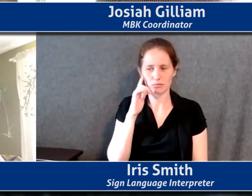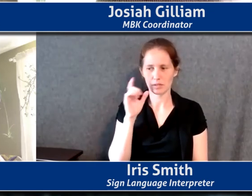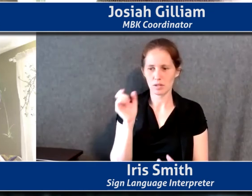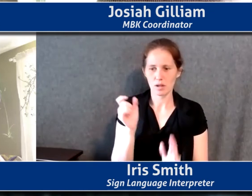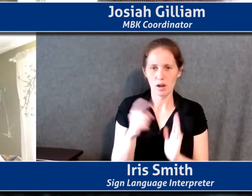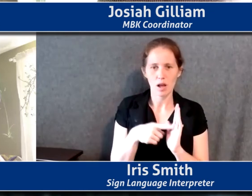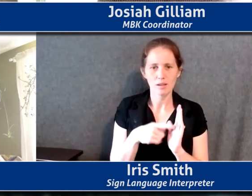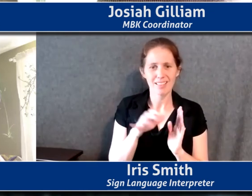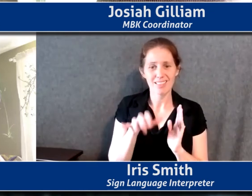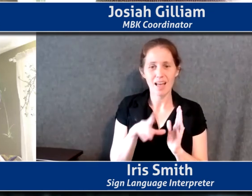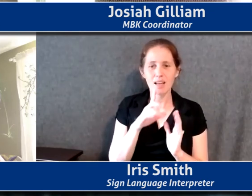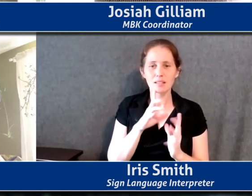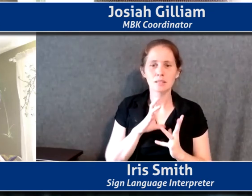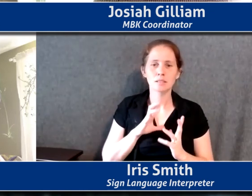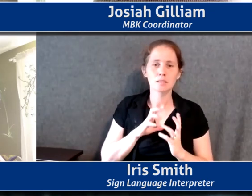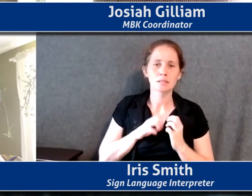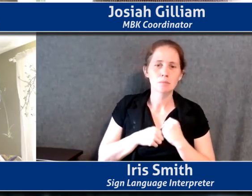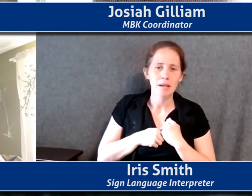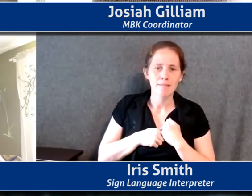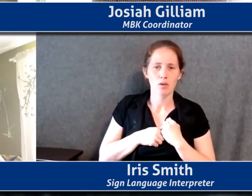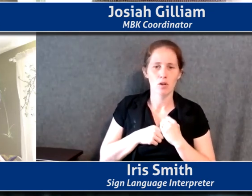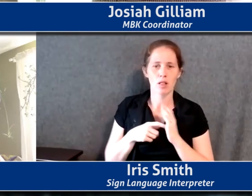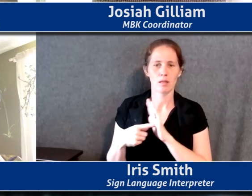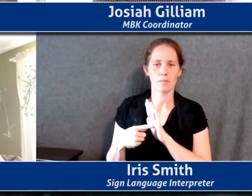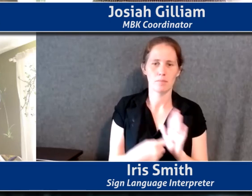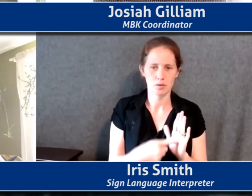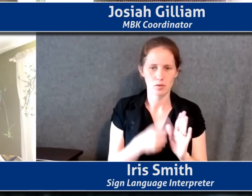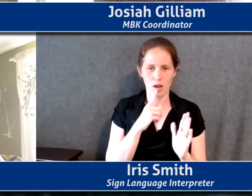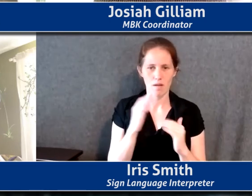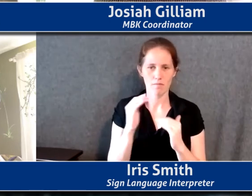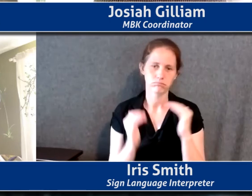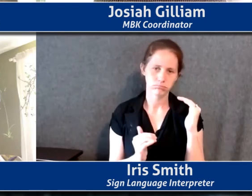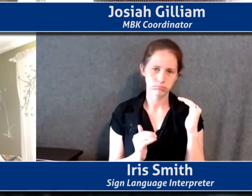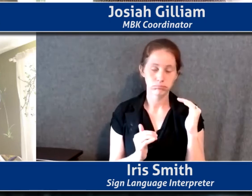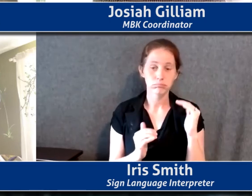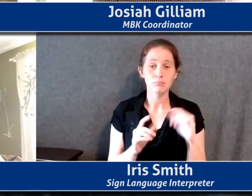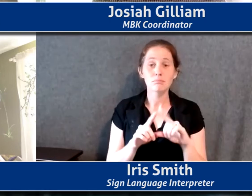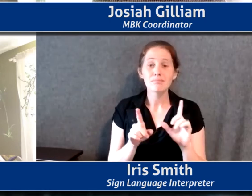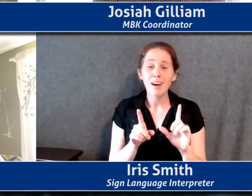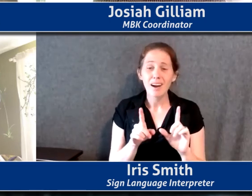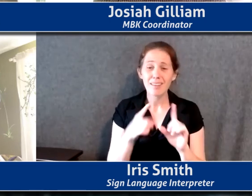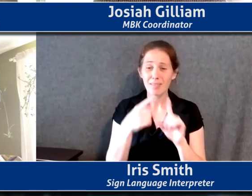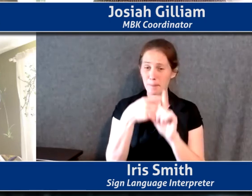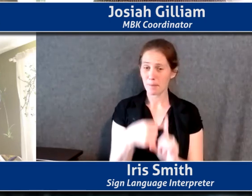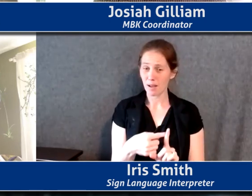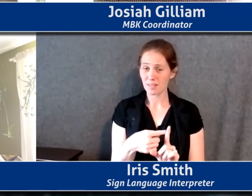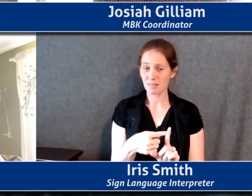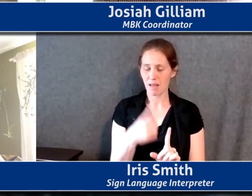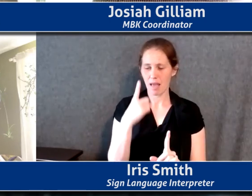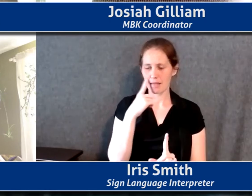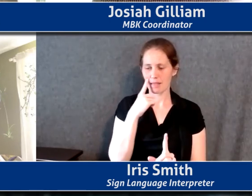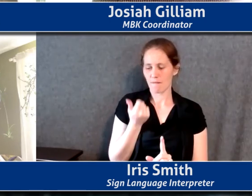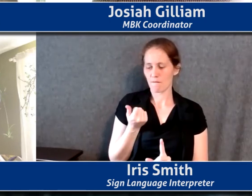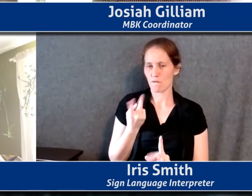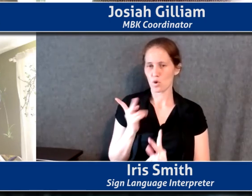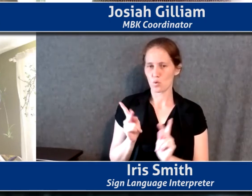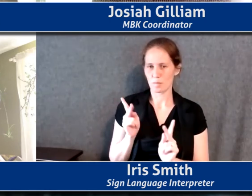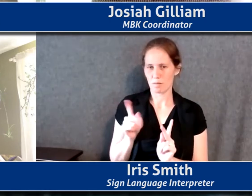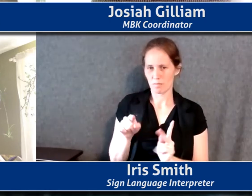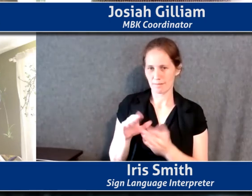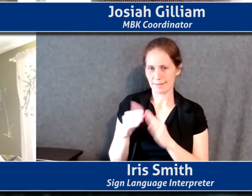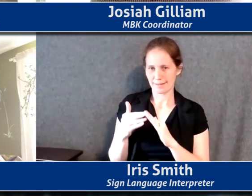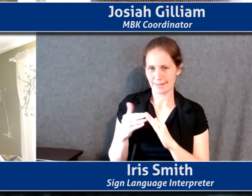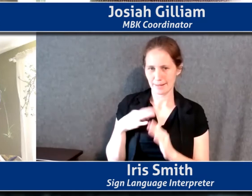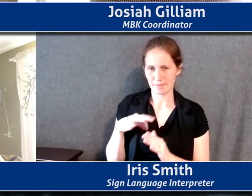very painful, um, depiction of inequalities. But the good thing is I think very few people in the city of Pittsburgh,